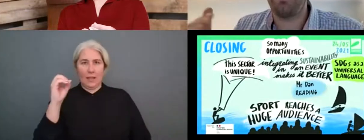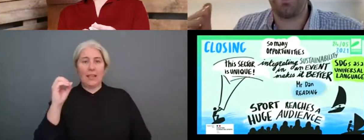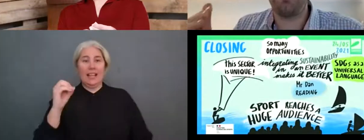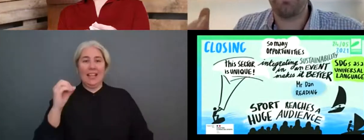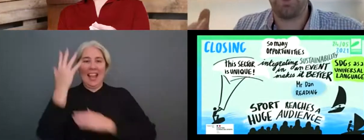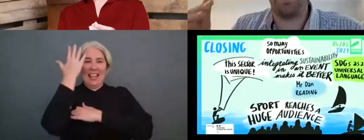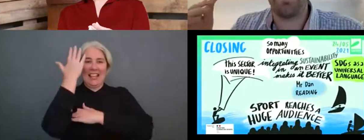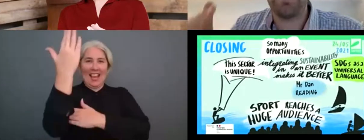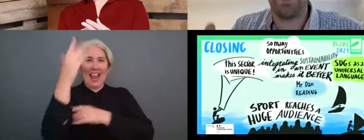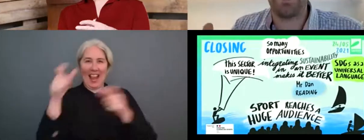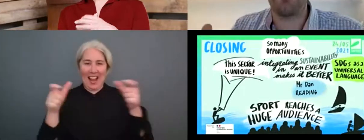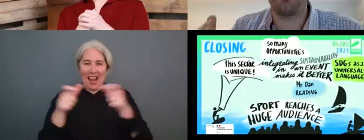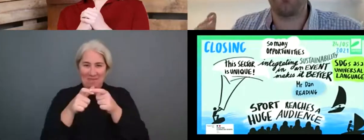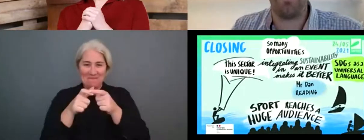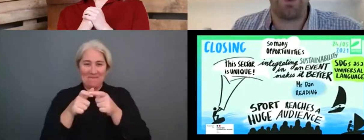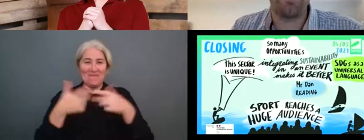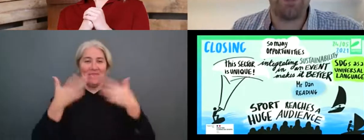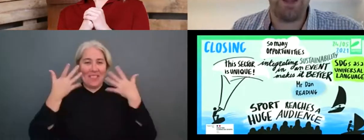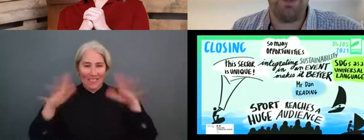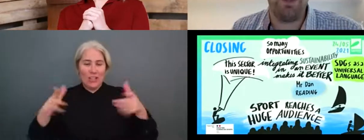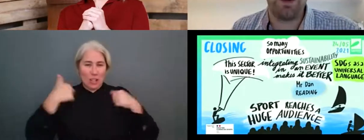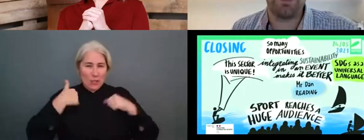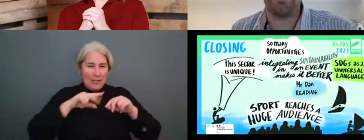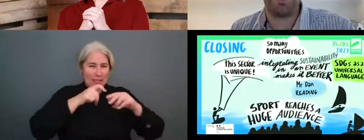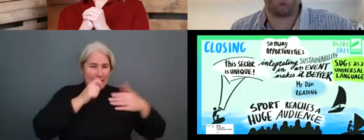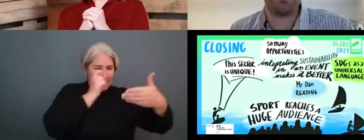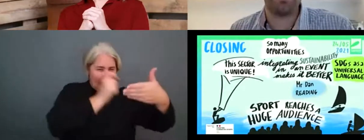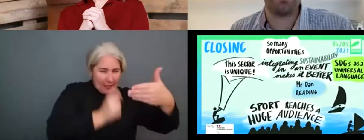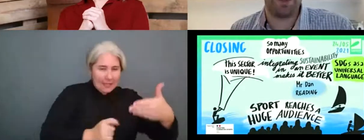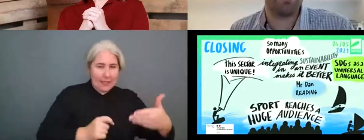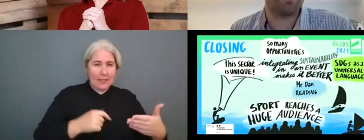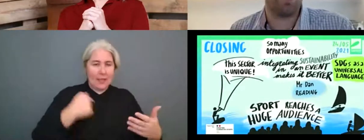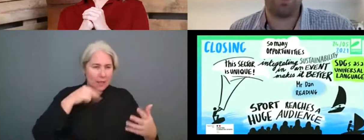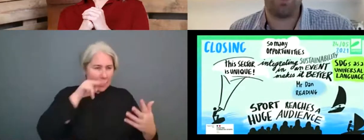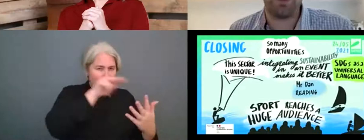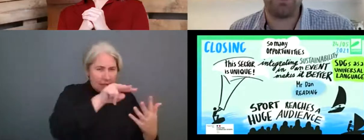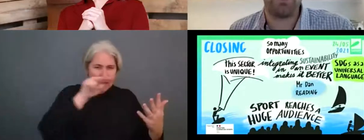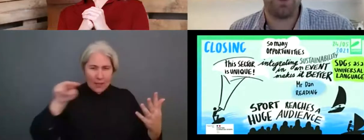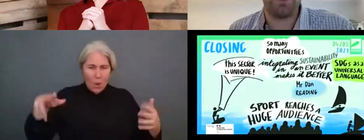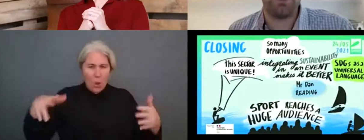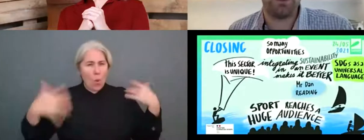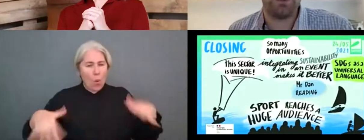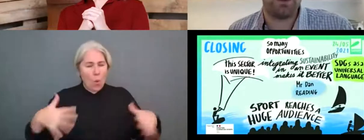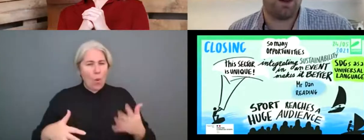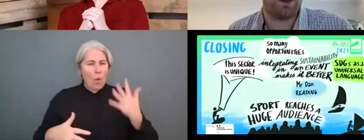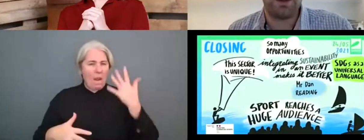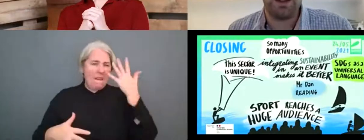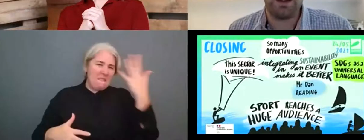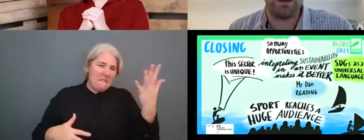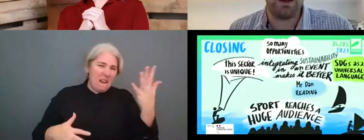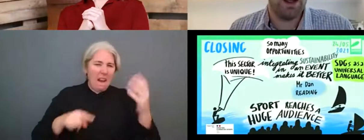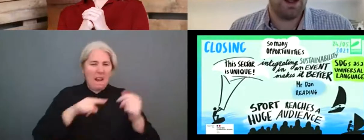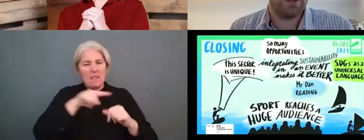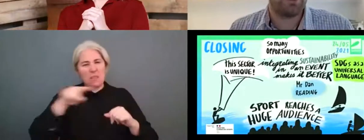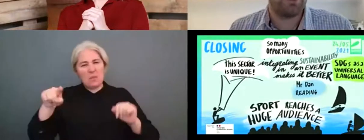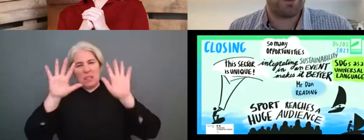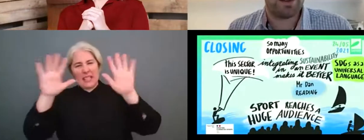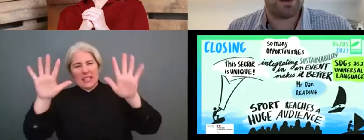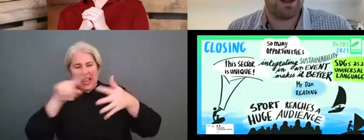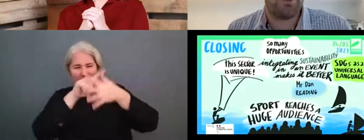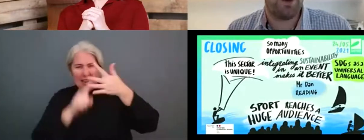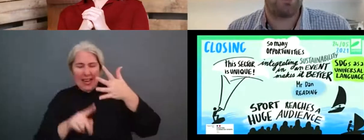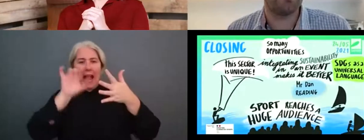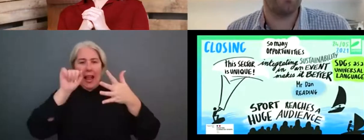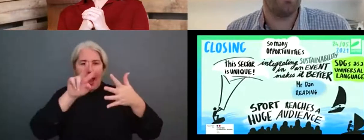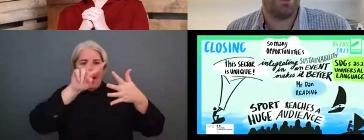you know, there'd be kind of the same five, 10 things that needed to change quick wins, quite easy to do. just needed a sort of a